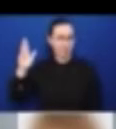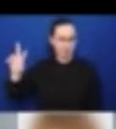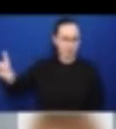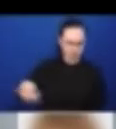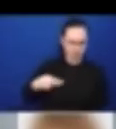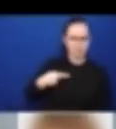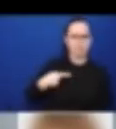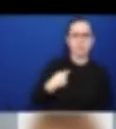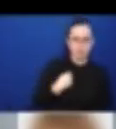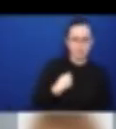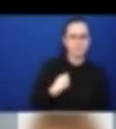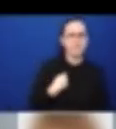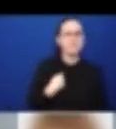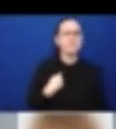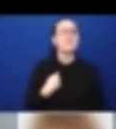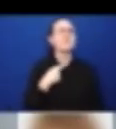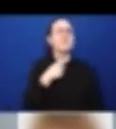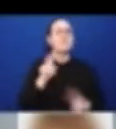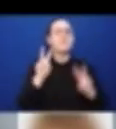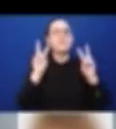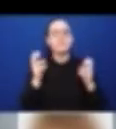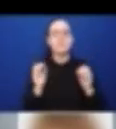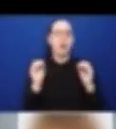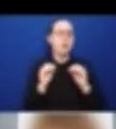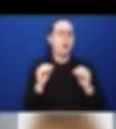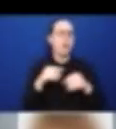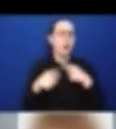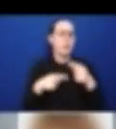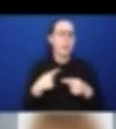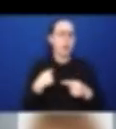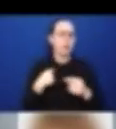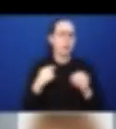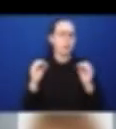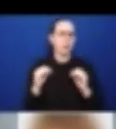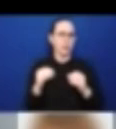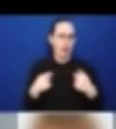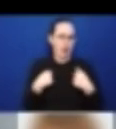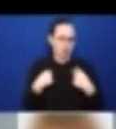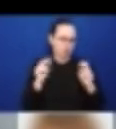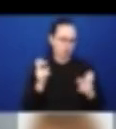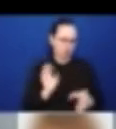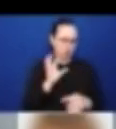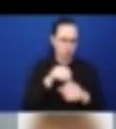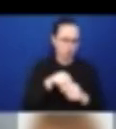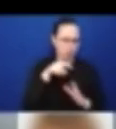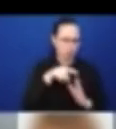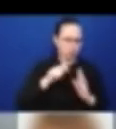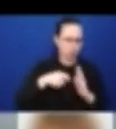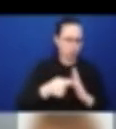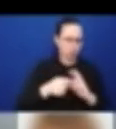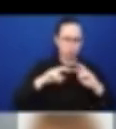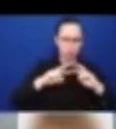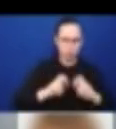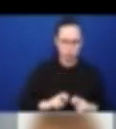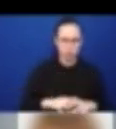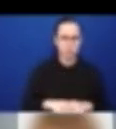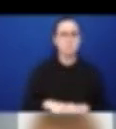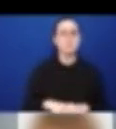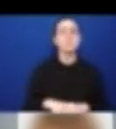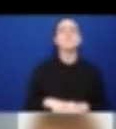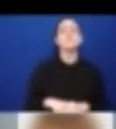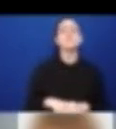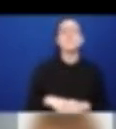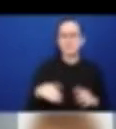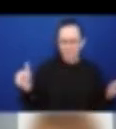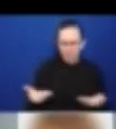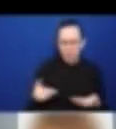-19 Policy Responses for Youth with Disabilities and Their Families. Our team has been introduced and we're all there. So